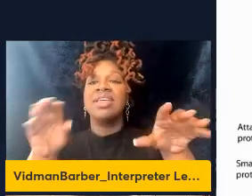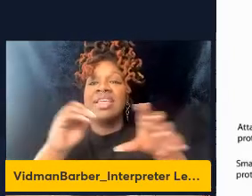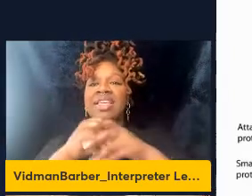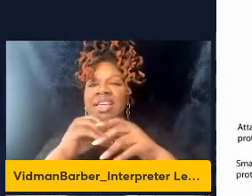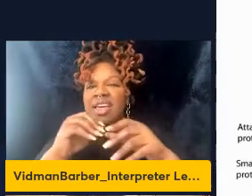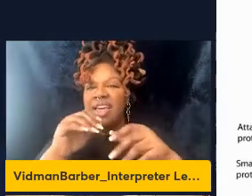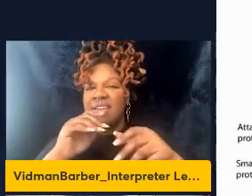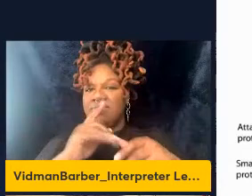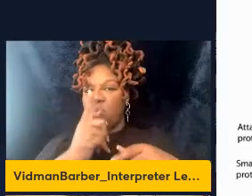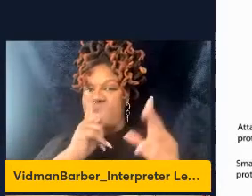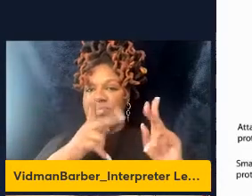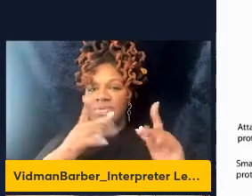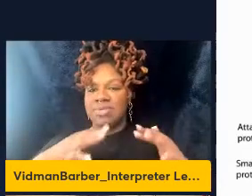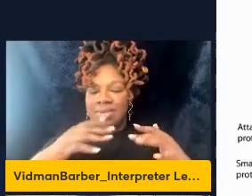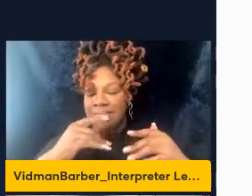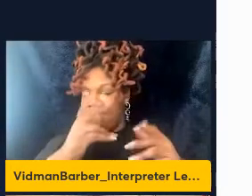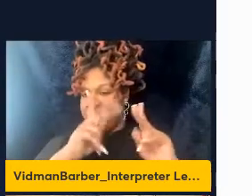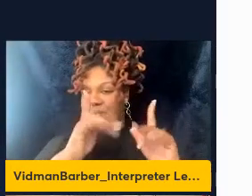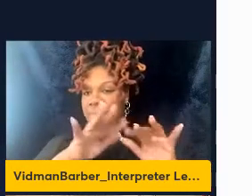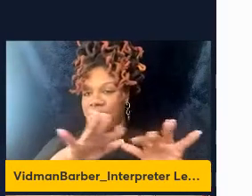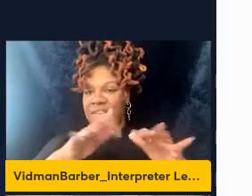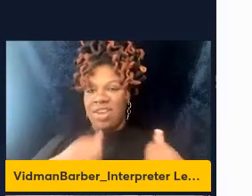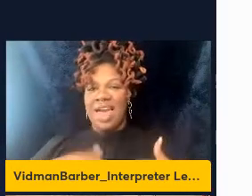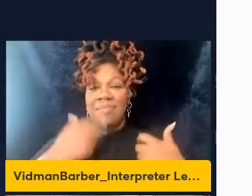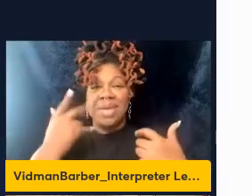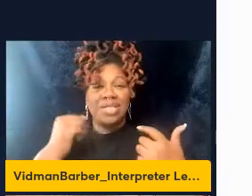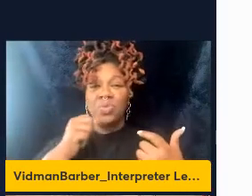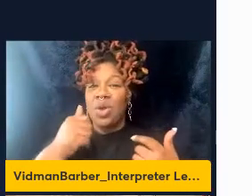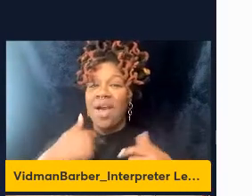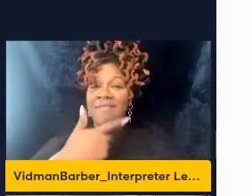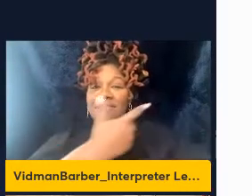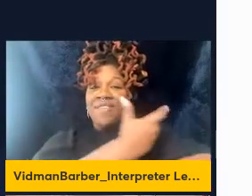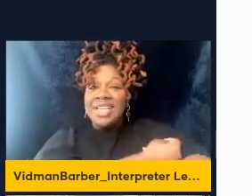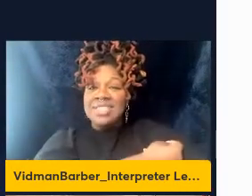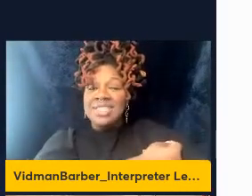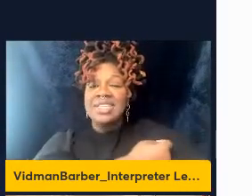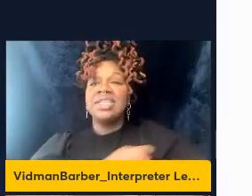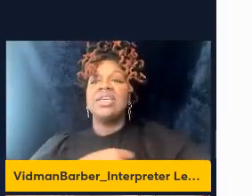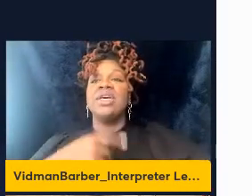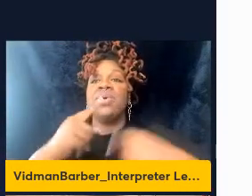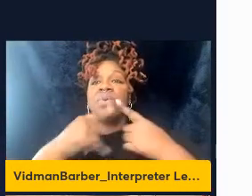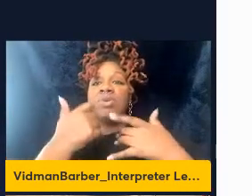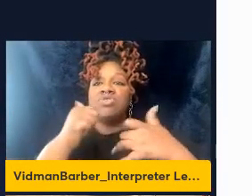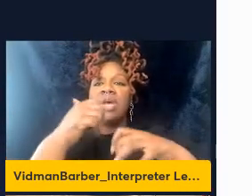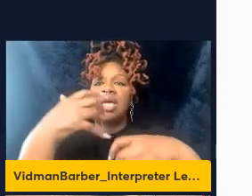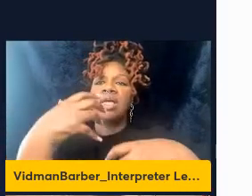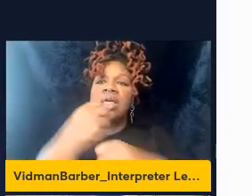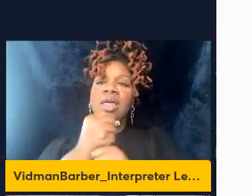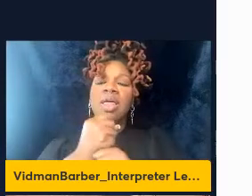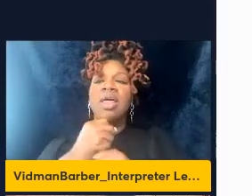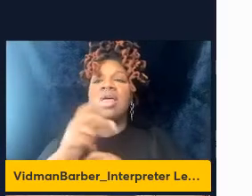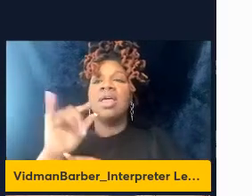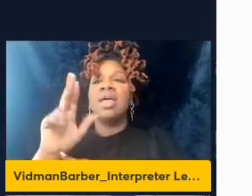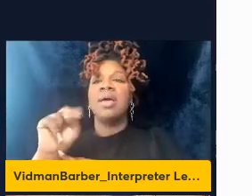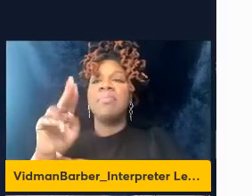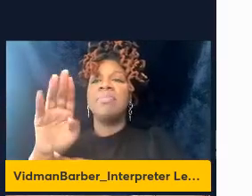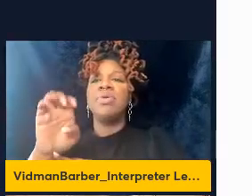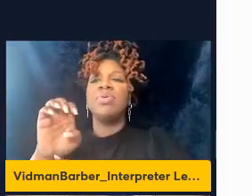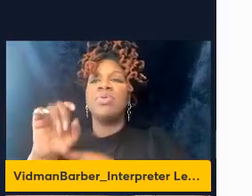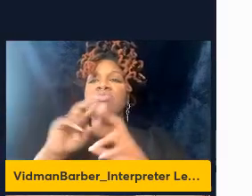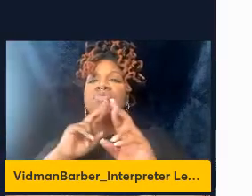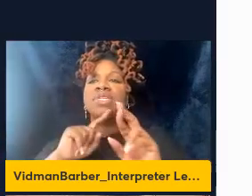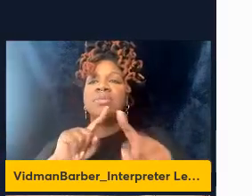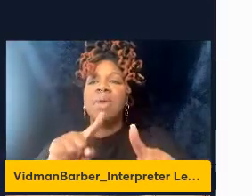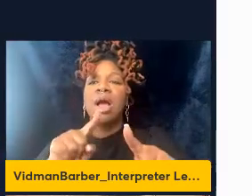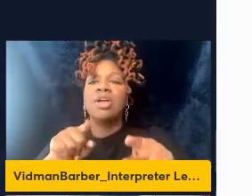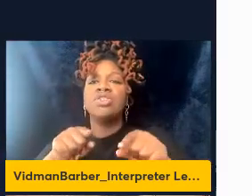the lack of effective vaccines. And when we try to summarize the immune responses that are generated during the